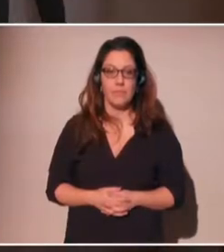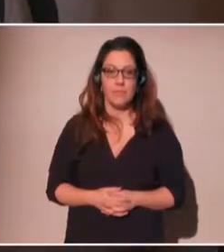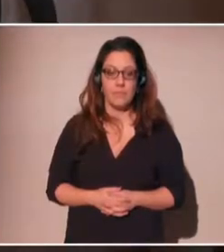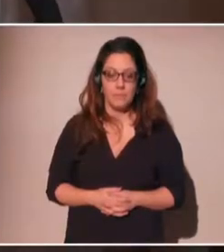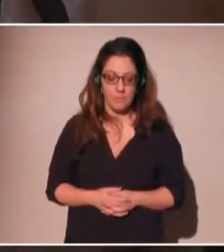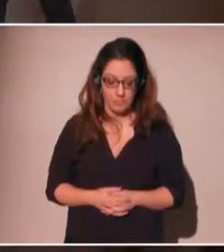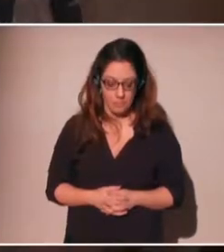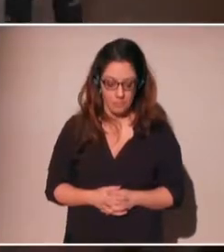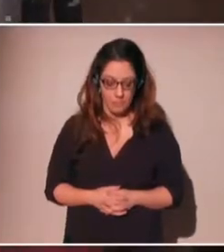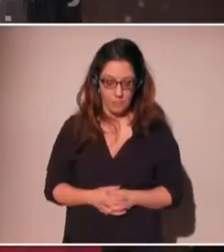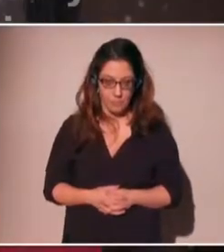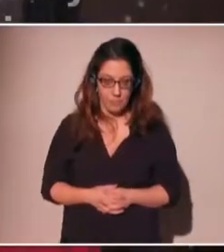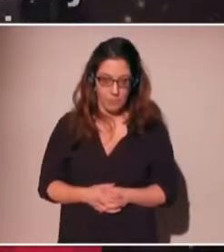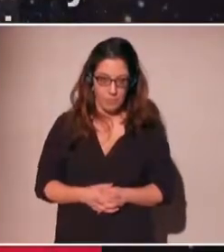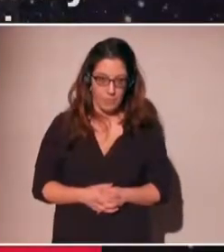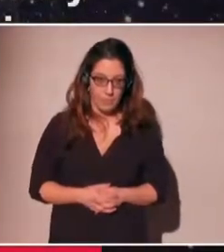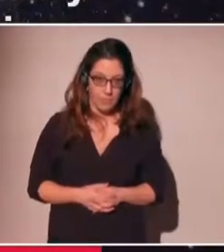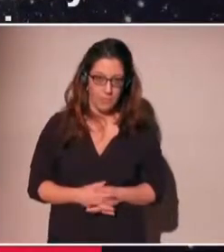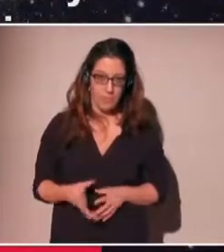Ms. Minister,